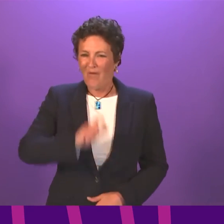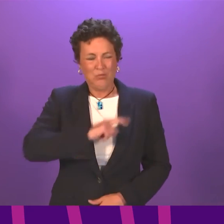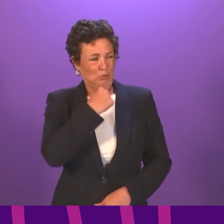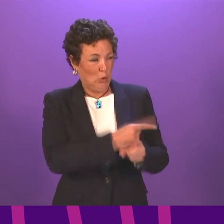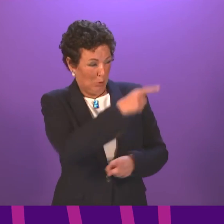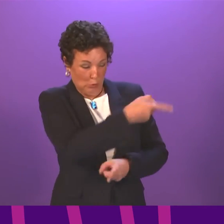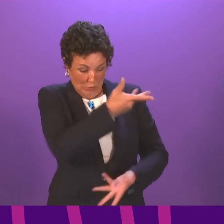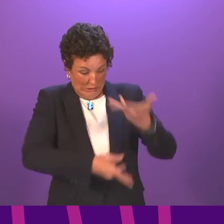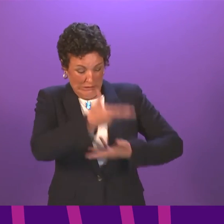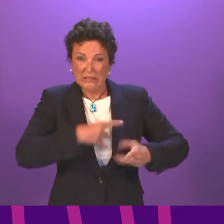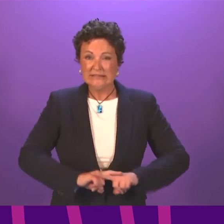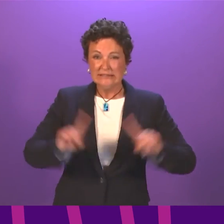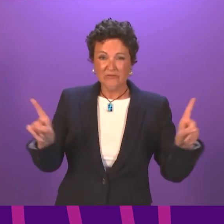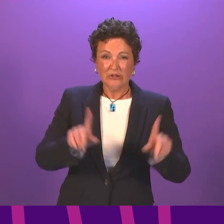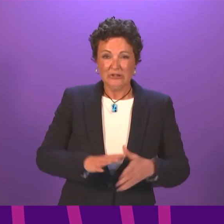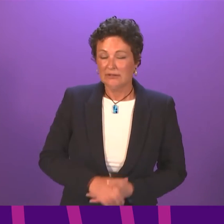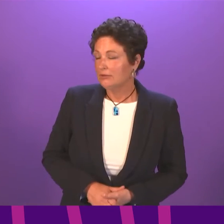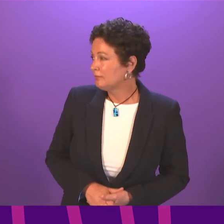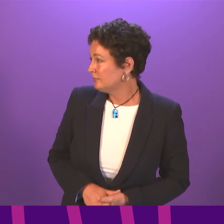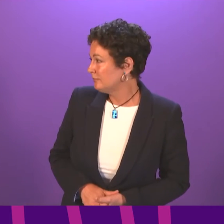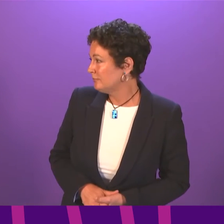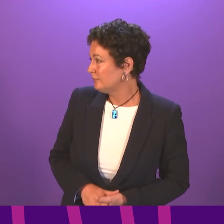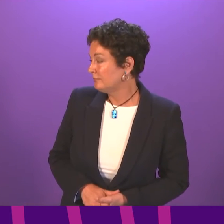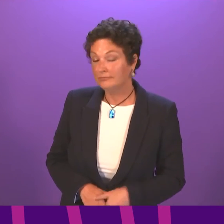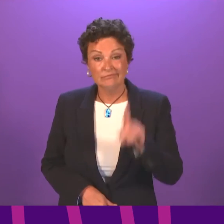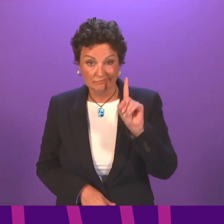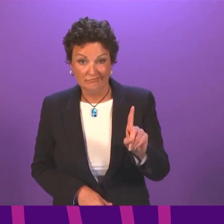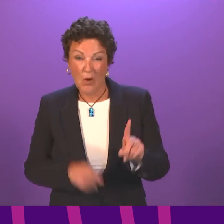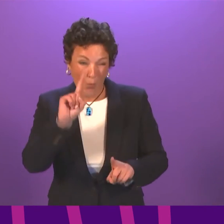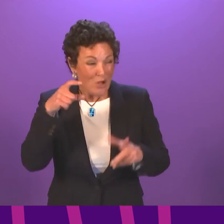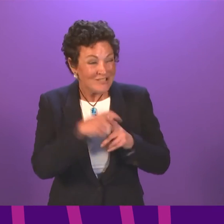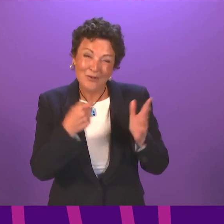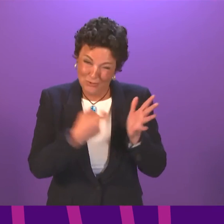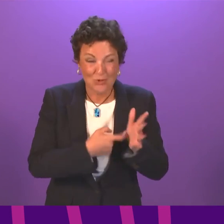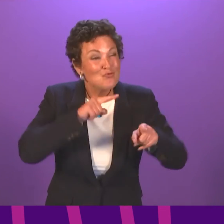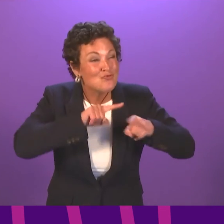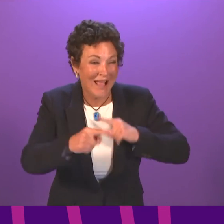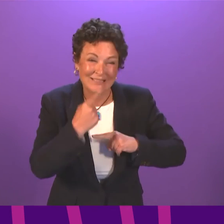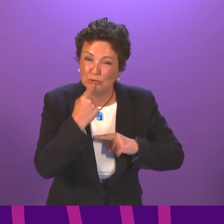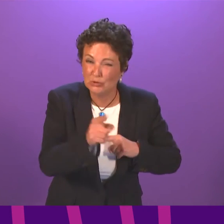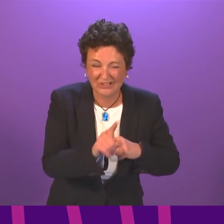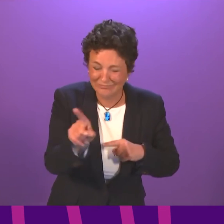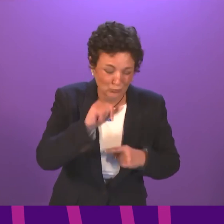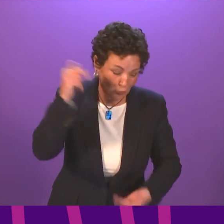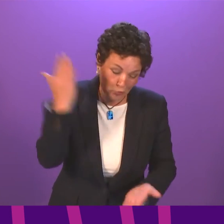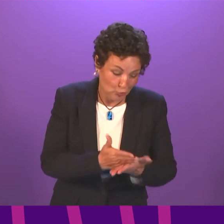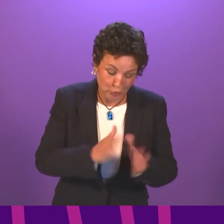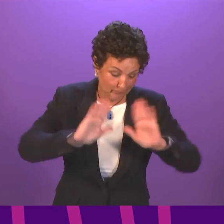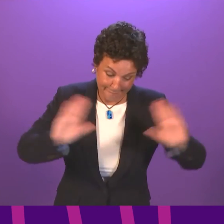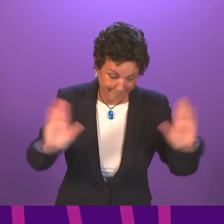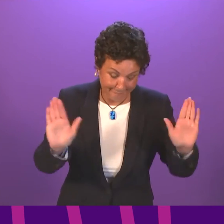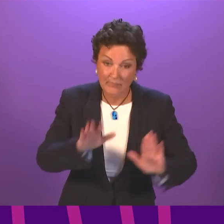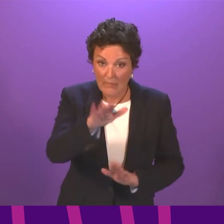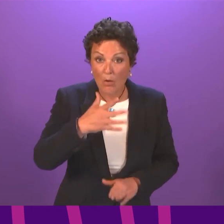What Douglas Ross is trying to suggest happens is simply not the case. So let me take the chamber and